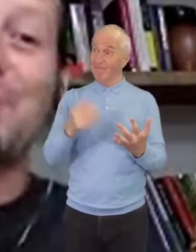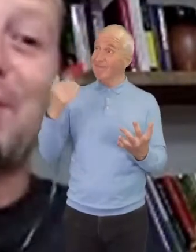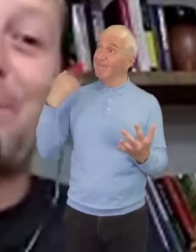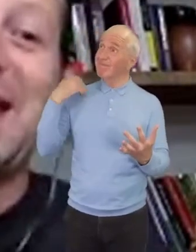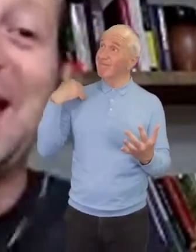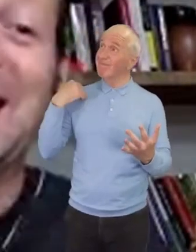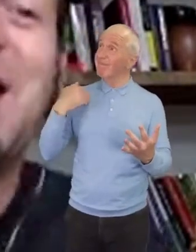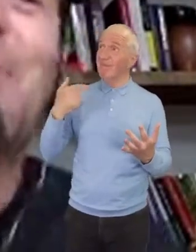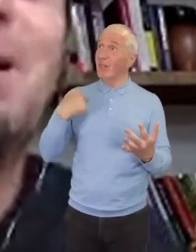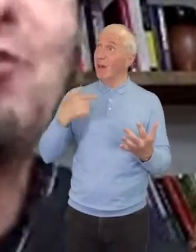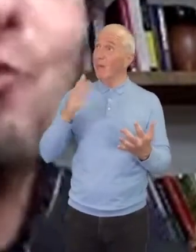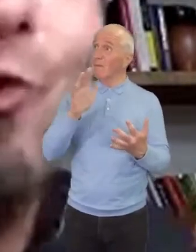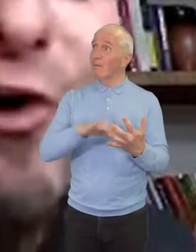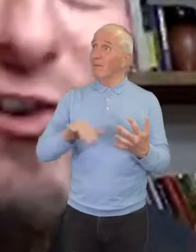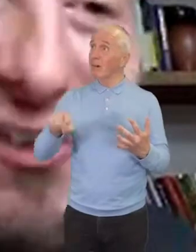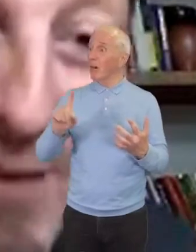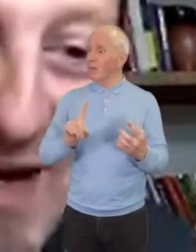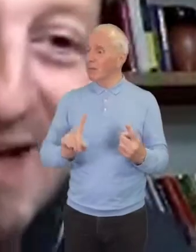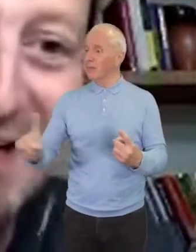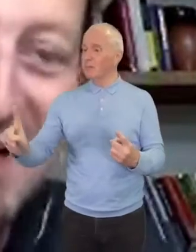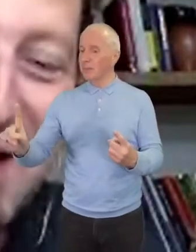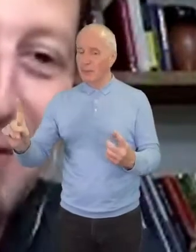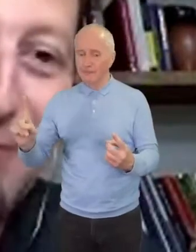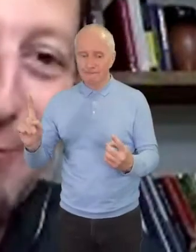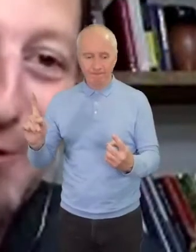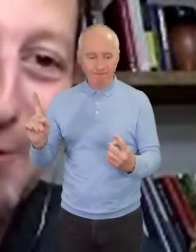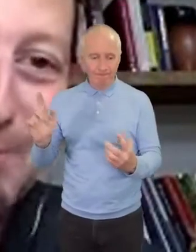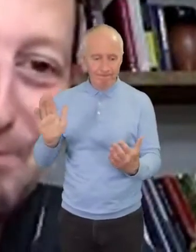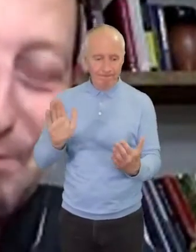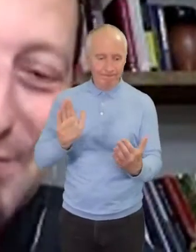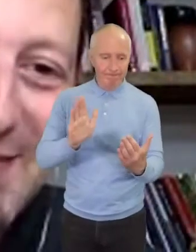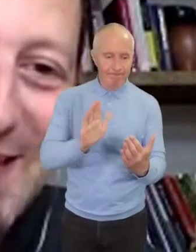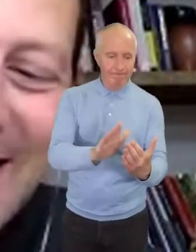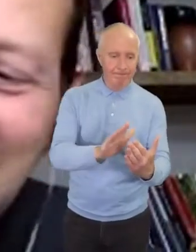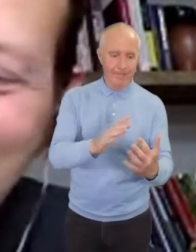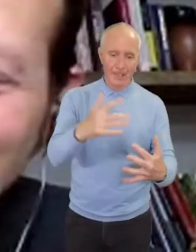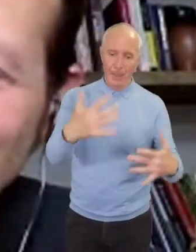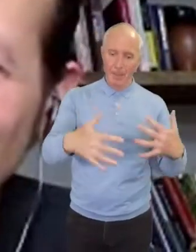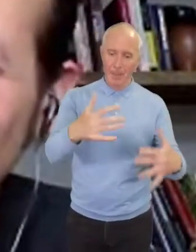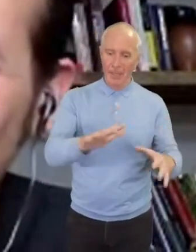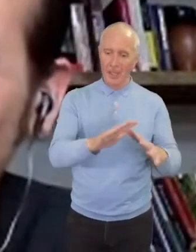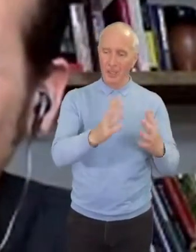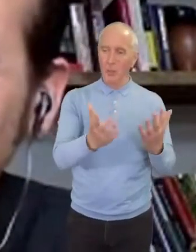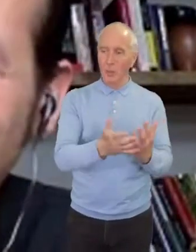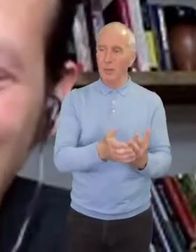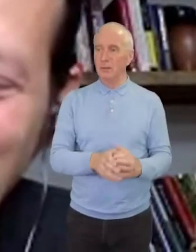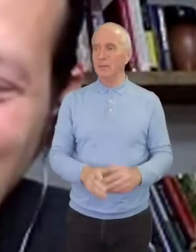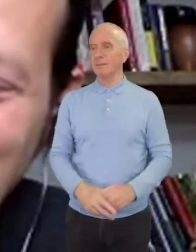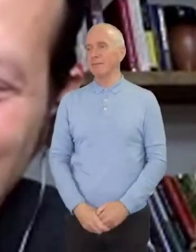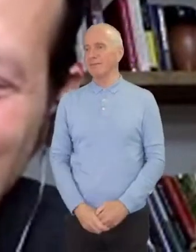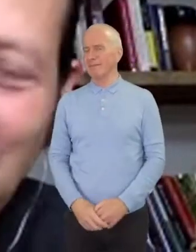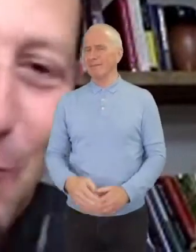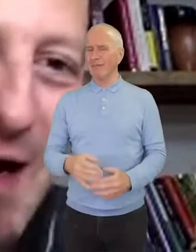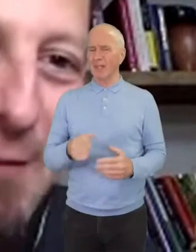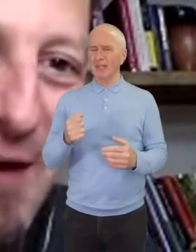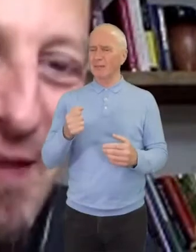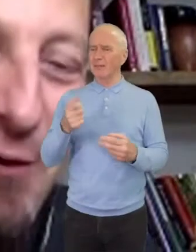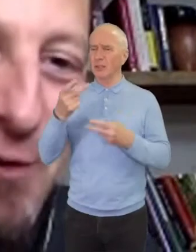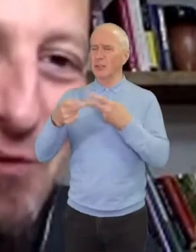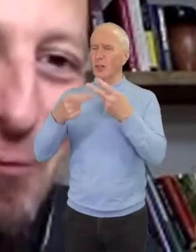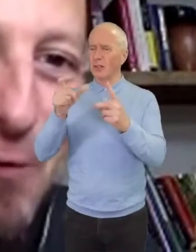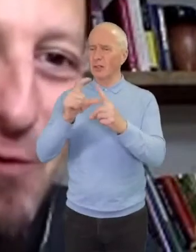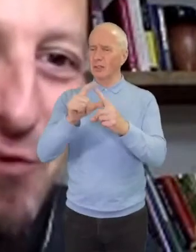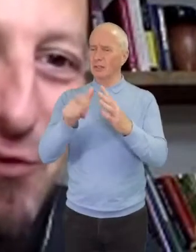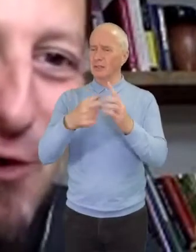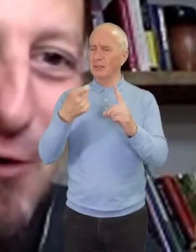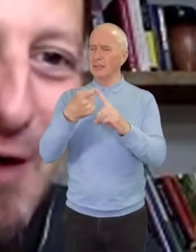away from the pain, but towards the pain of the world. And there's a song in Derek Webb, I